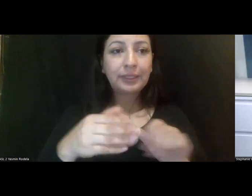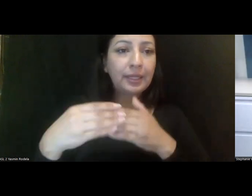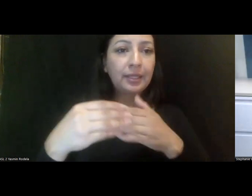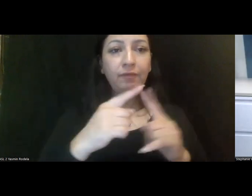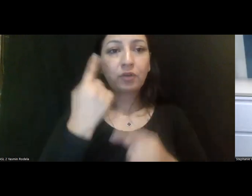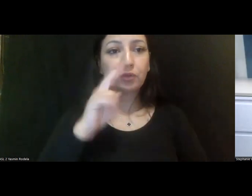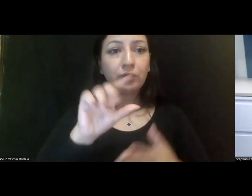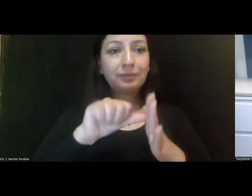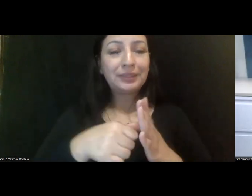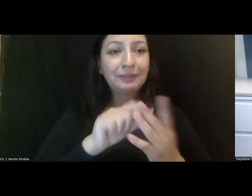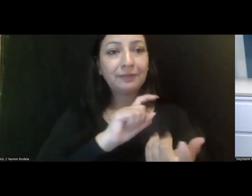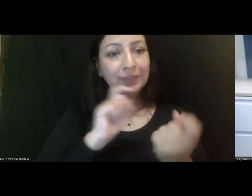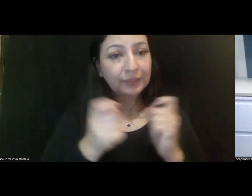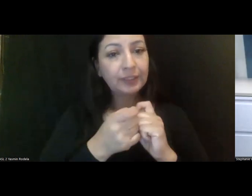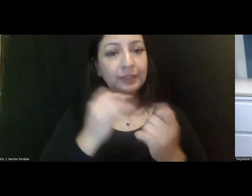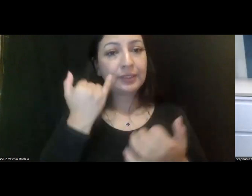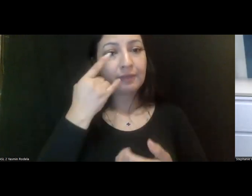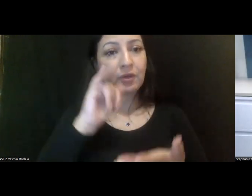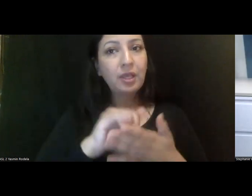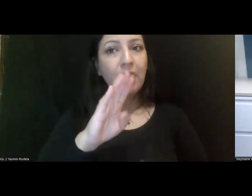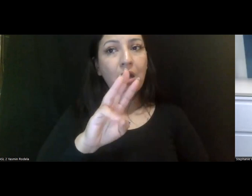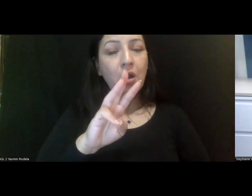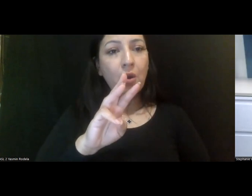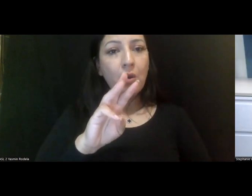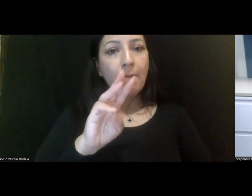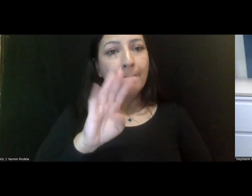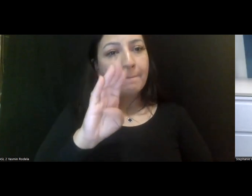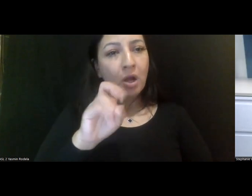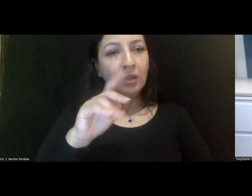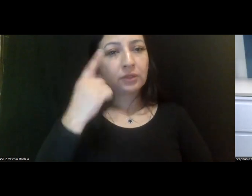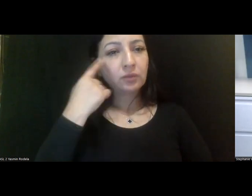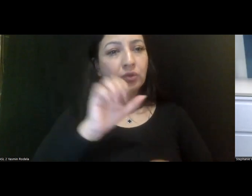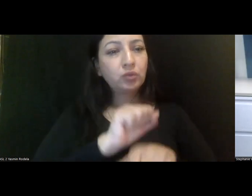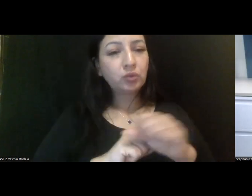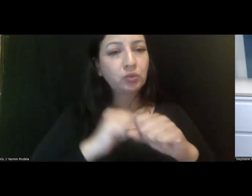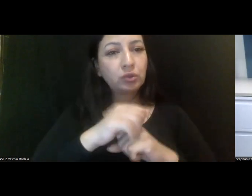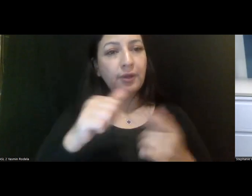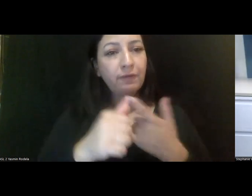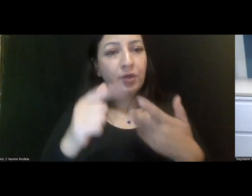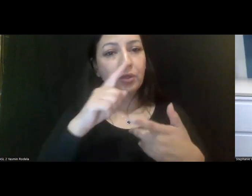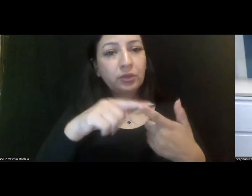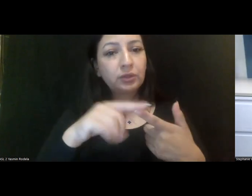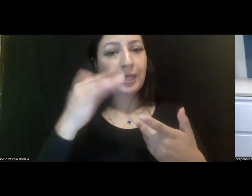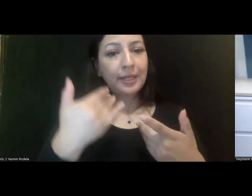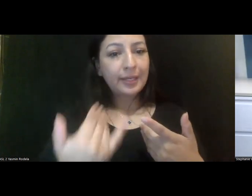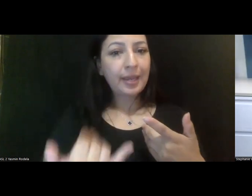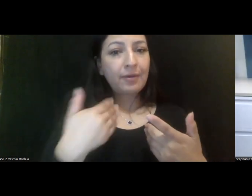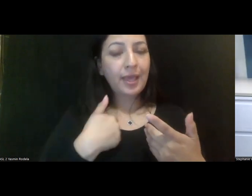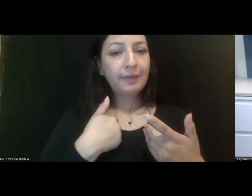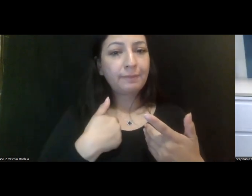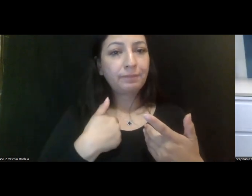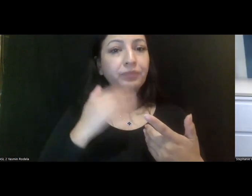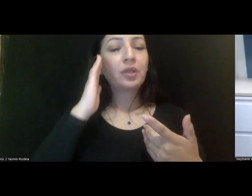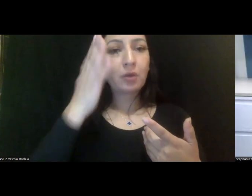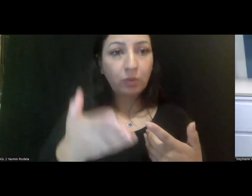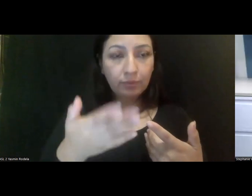significant changes in the way that the bond was structured. The first, uh, the first being that now there was an act, now there would